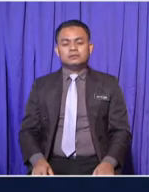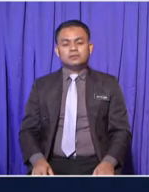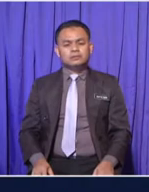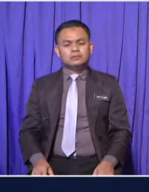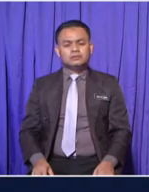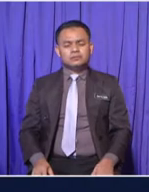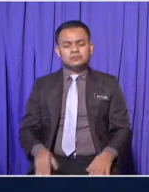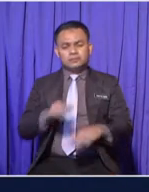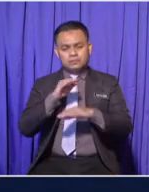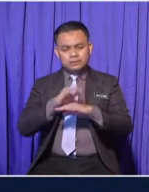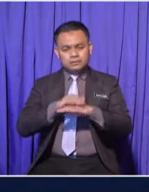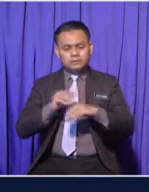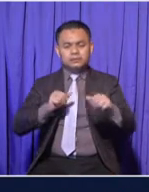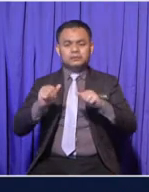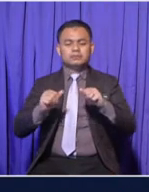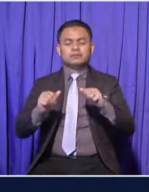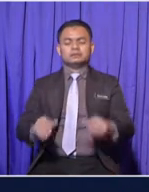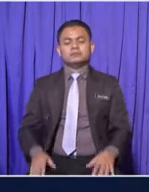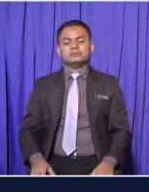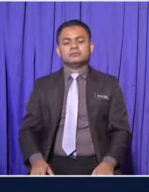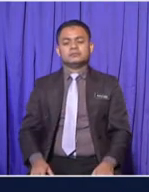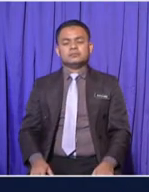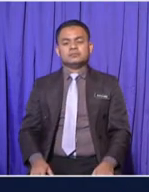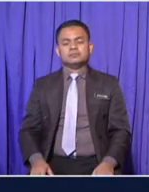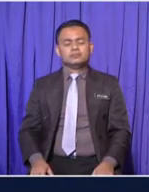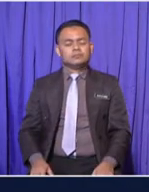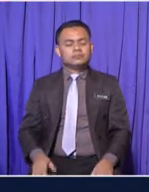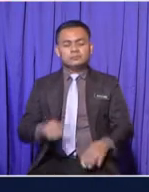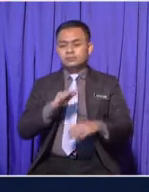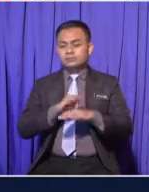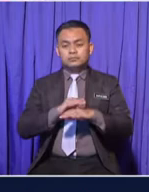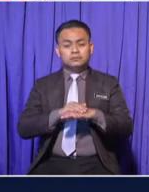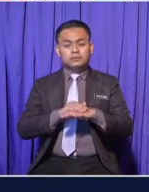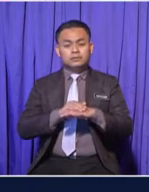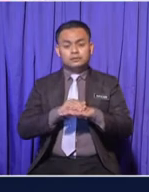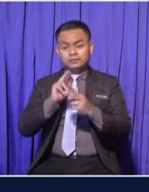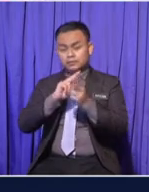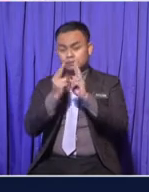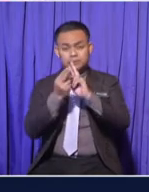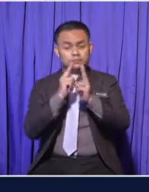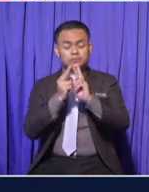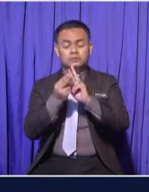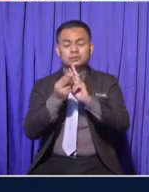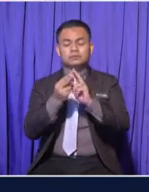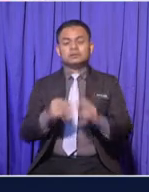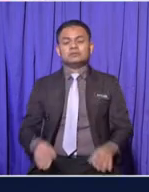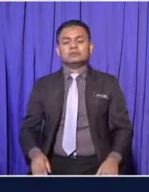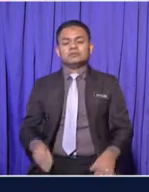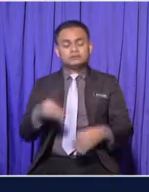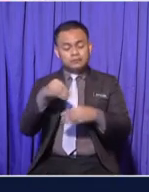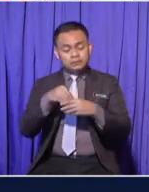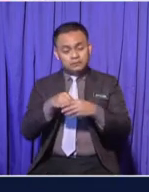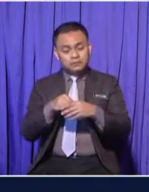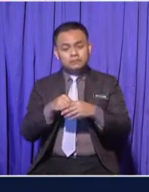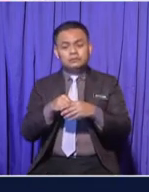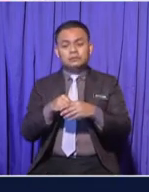This stage is full of lots of changes And children let's do